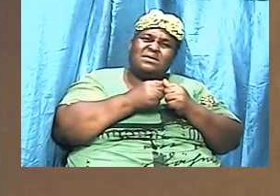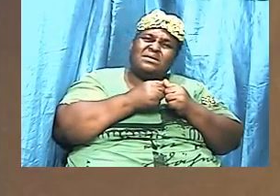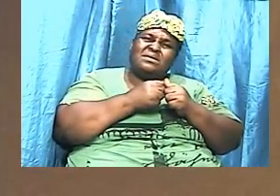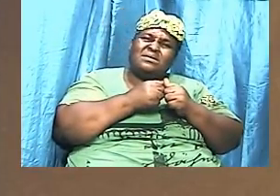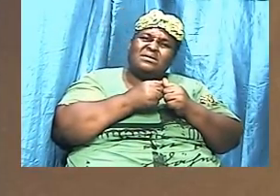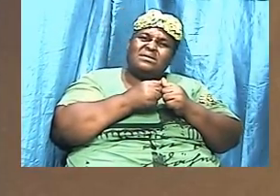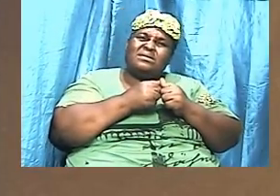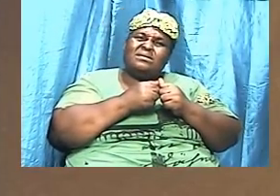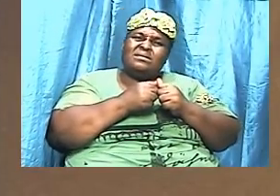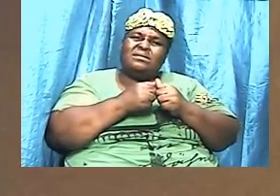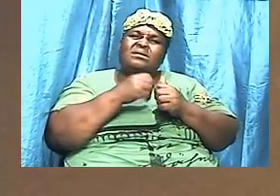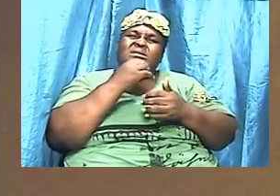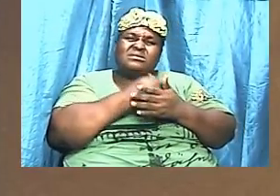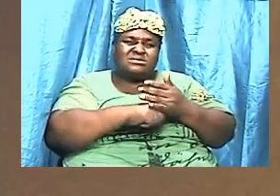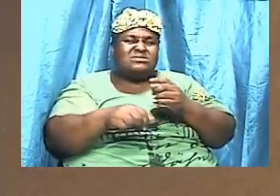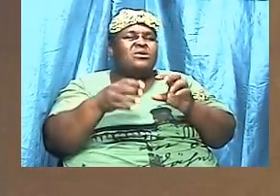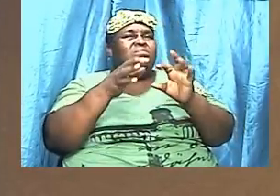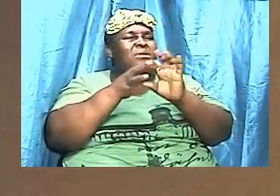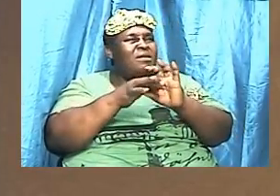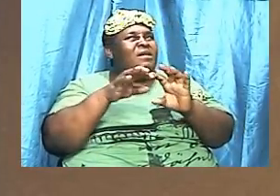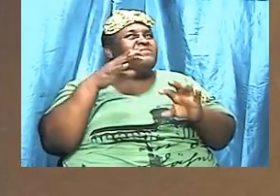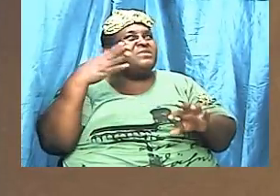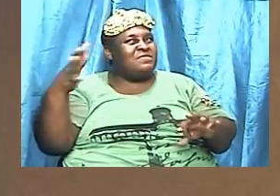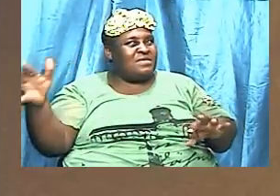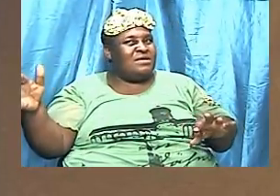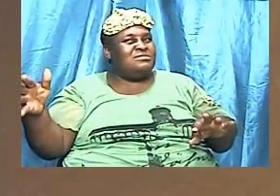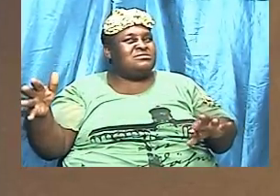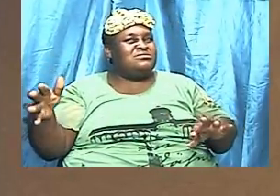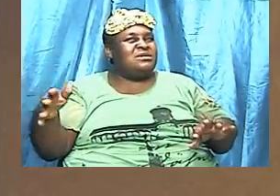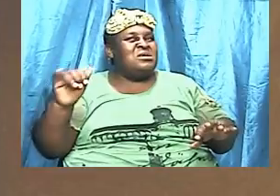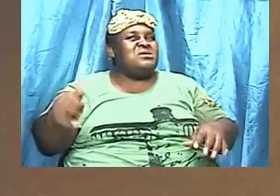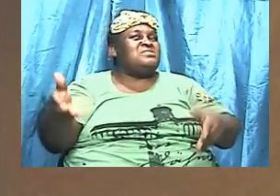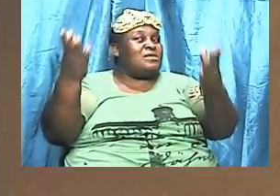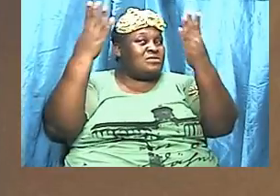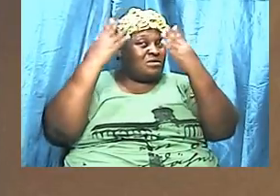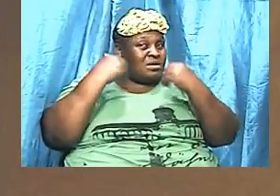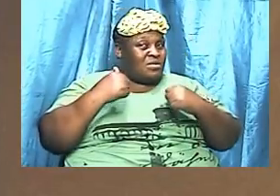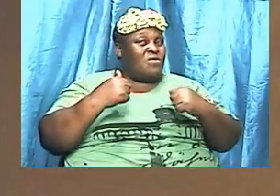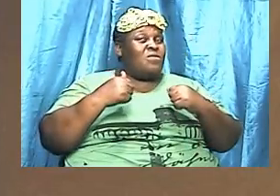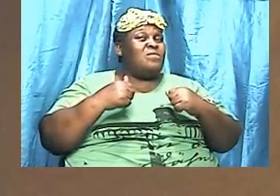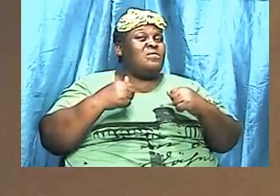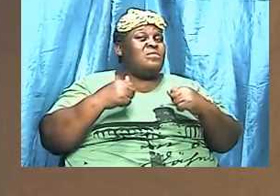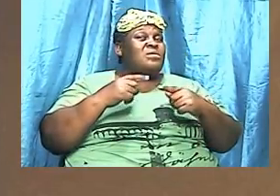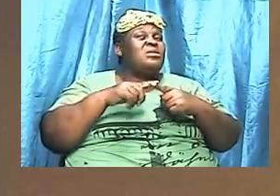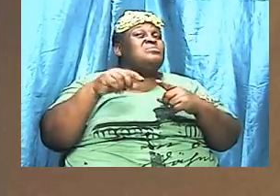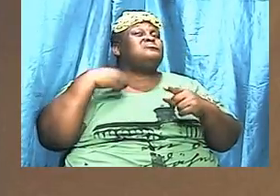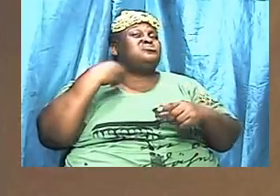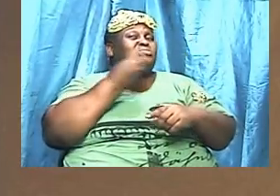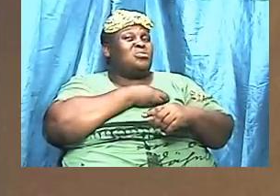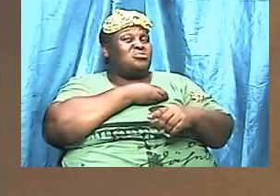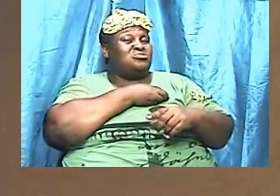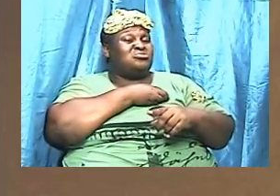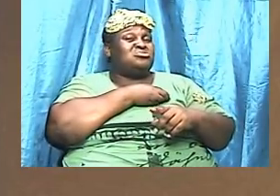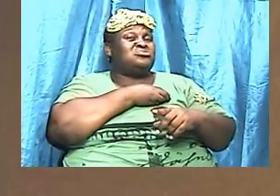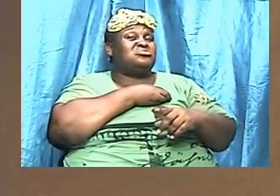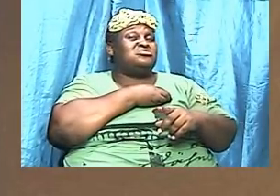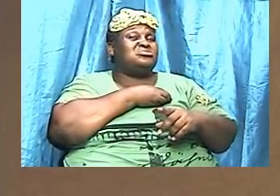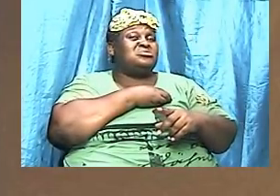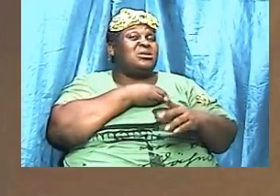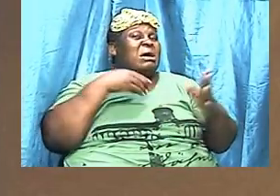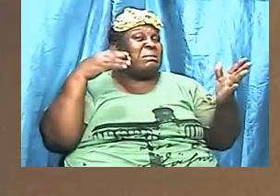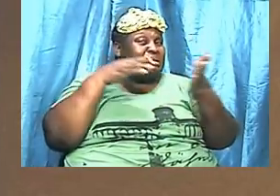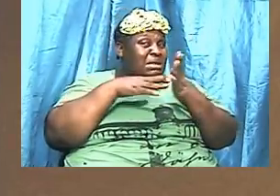tell you some of the things that constantly come to us and therefore some of the things that we